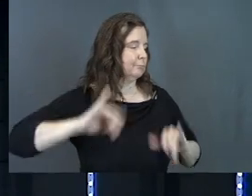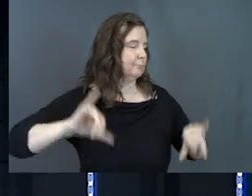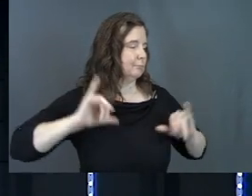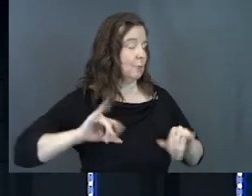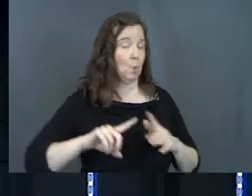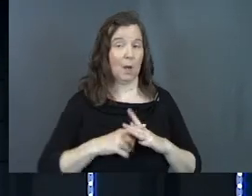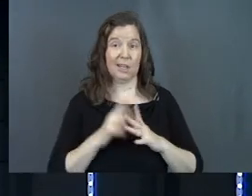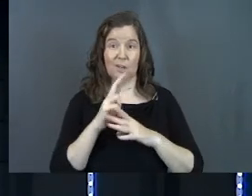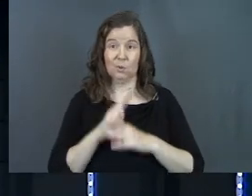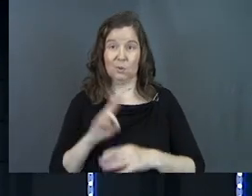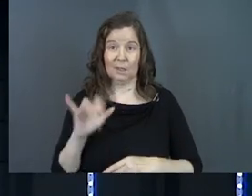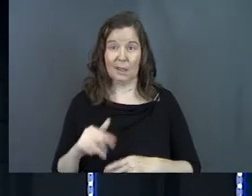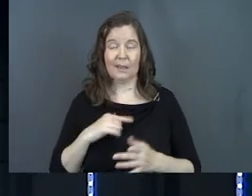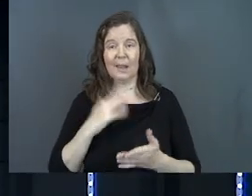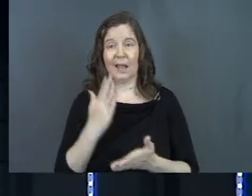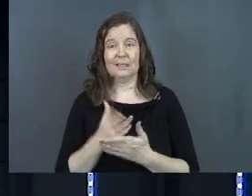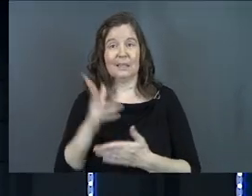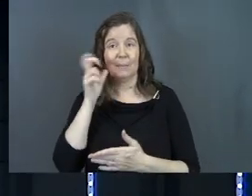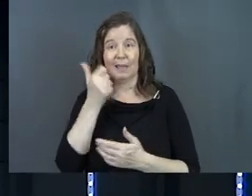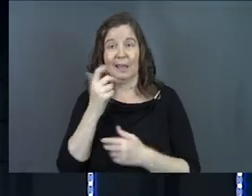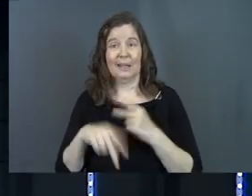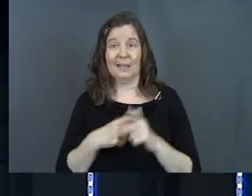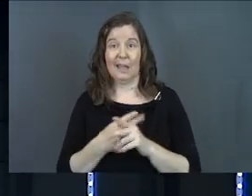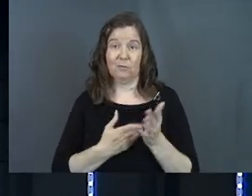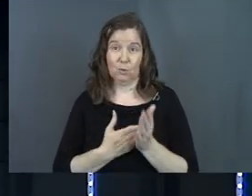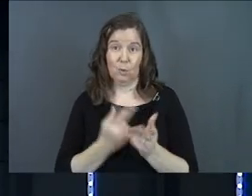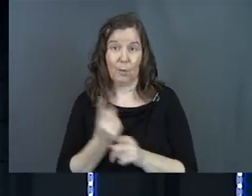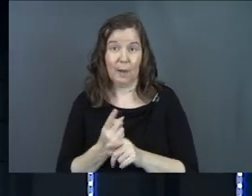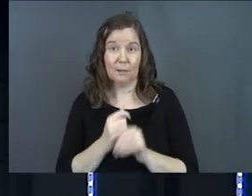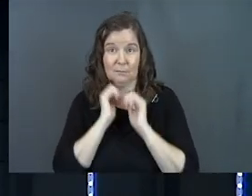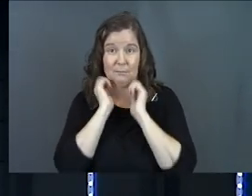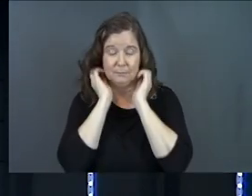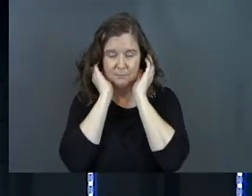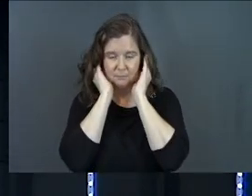And once I start getting used to that, I stop listening to any kind of truth, right?